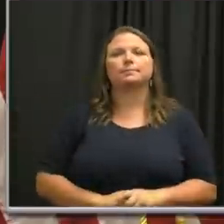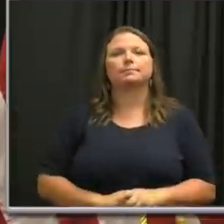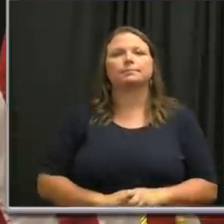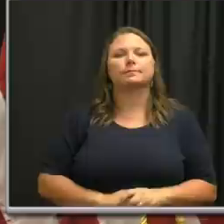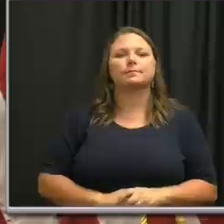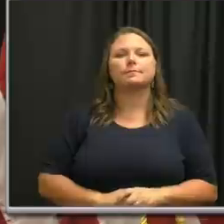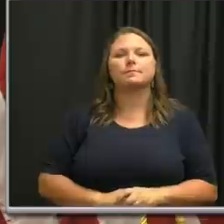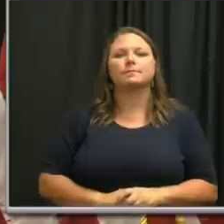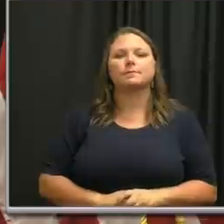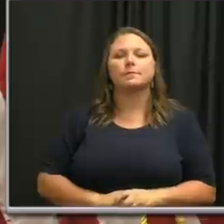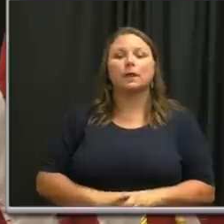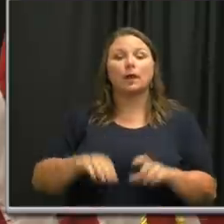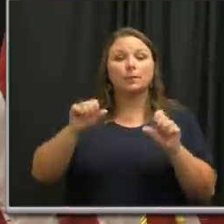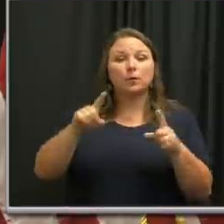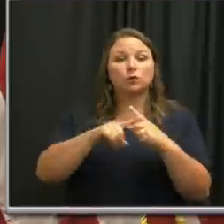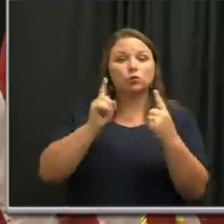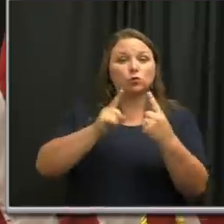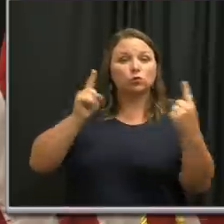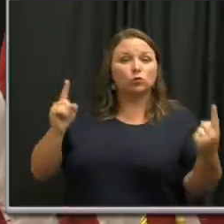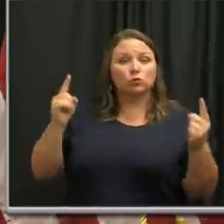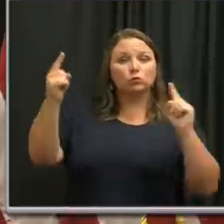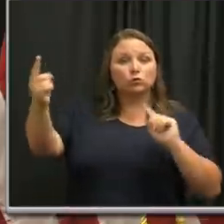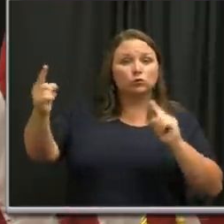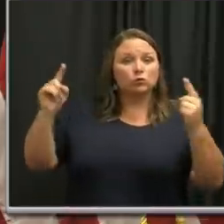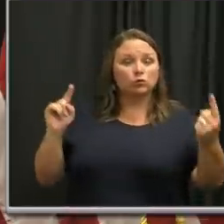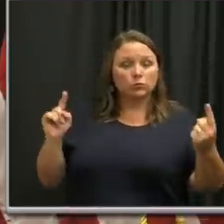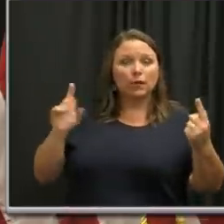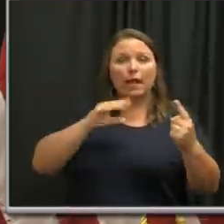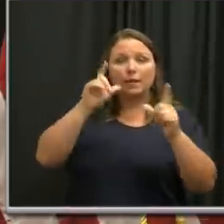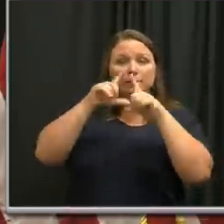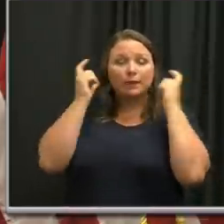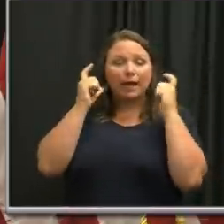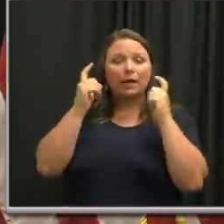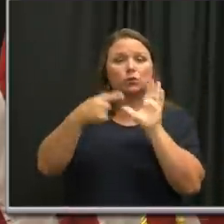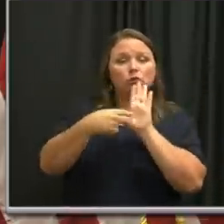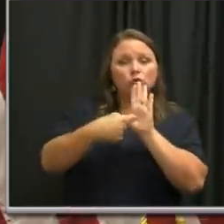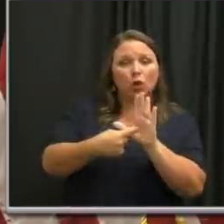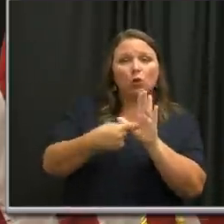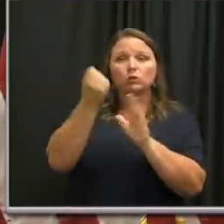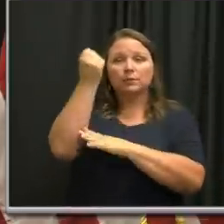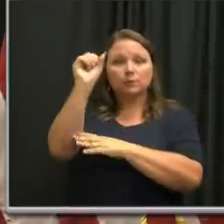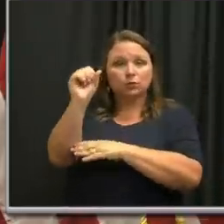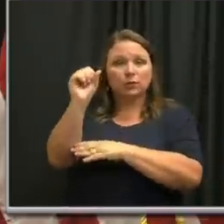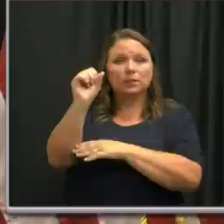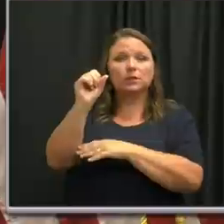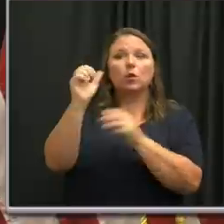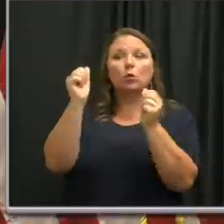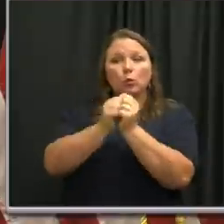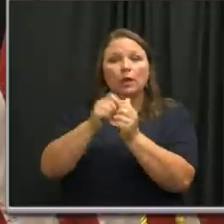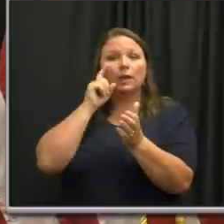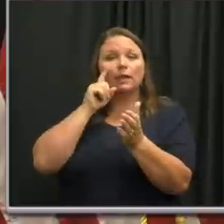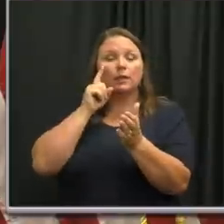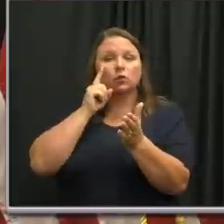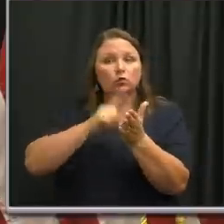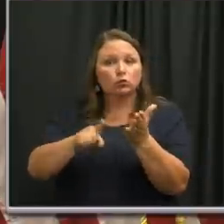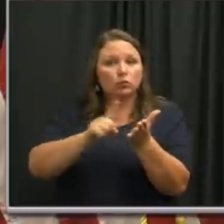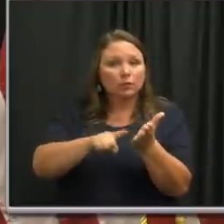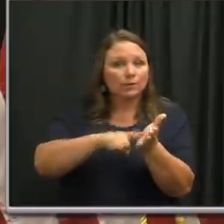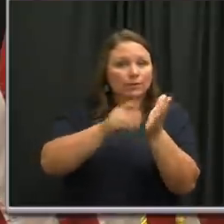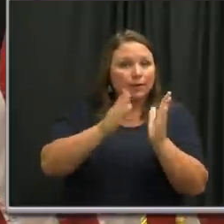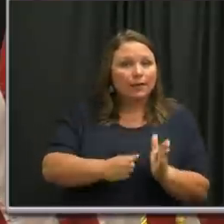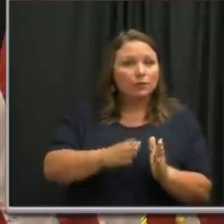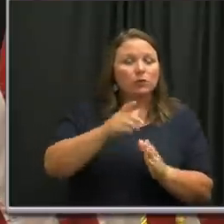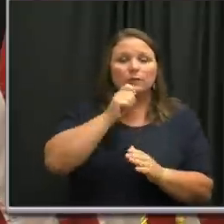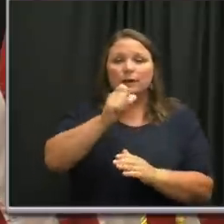The ability to social distance and wear a mask historically demonstrations in terms of contact tracing have not led to